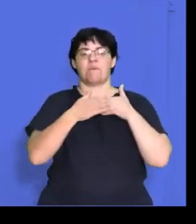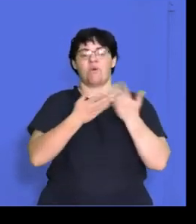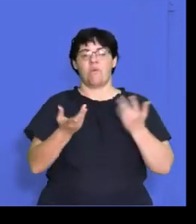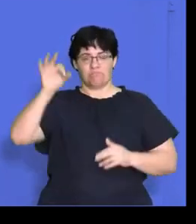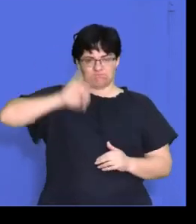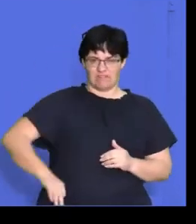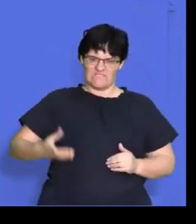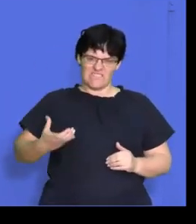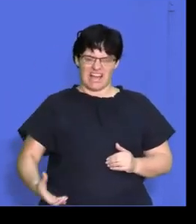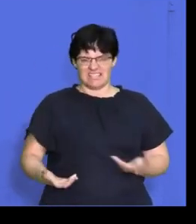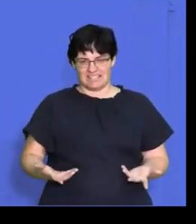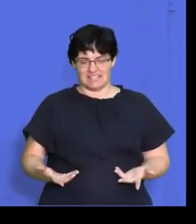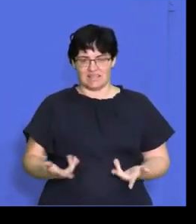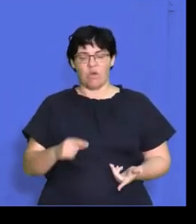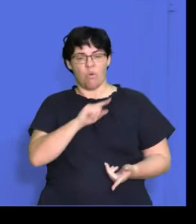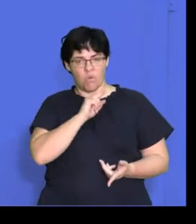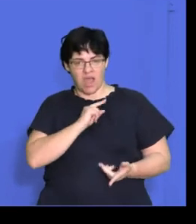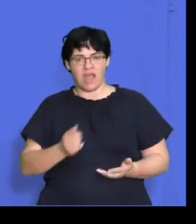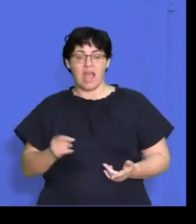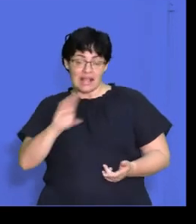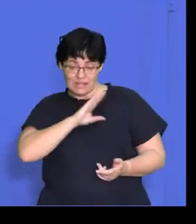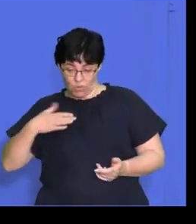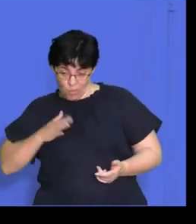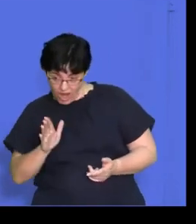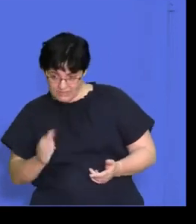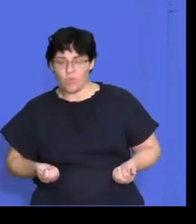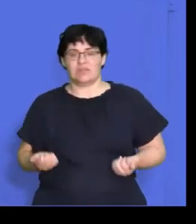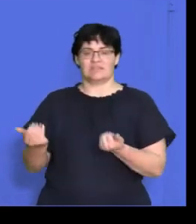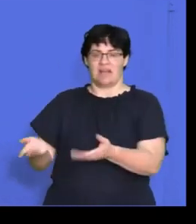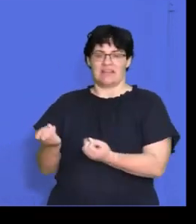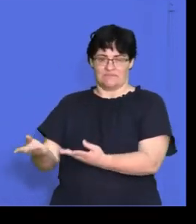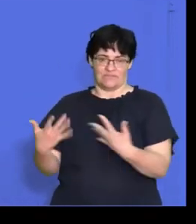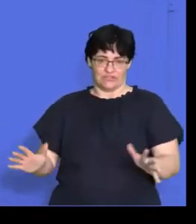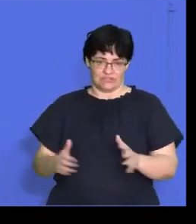profitability because we're supplying what the customers actually want